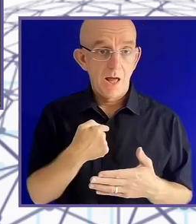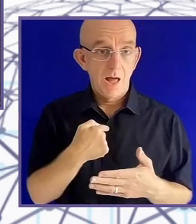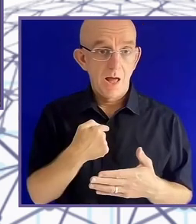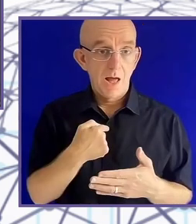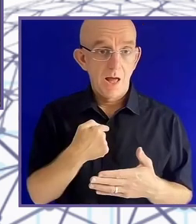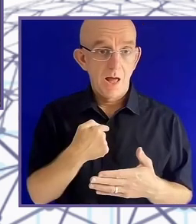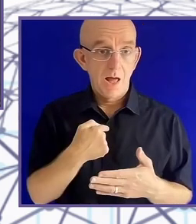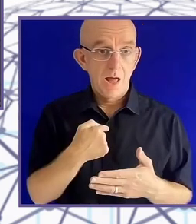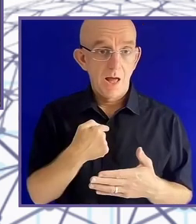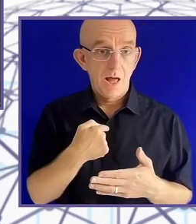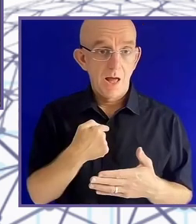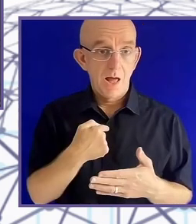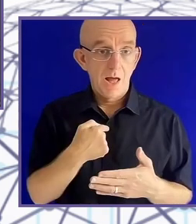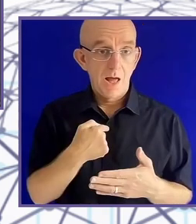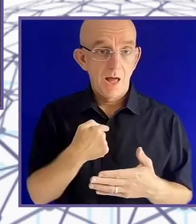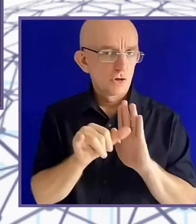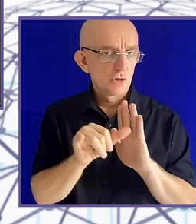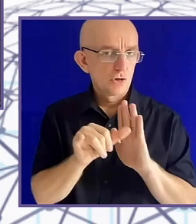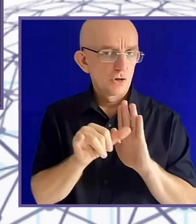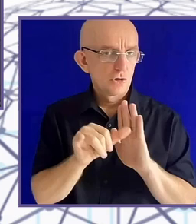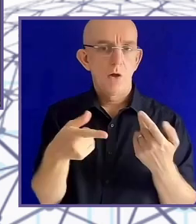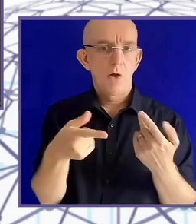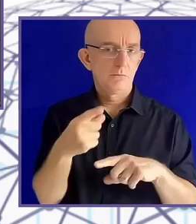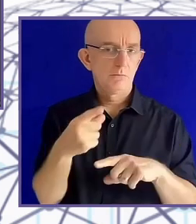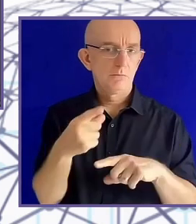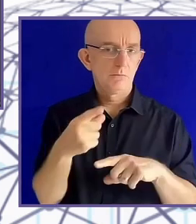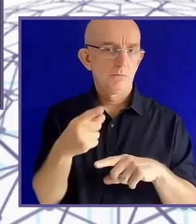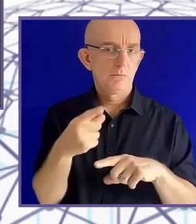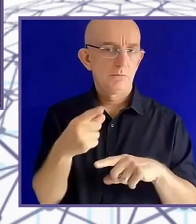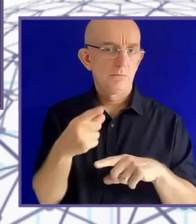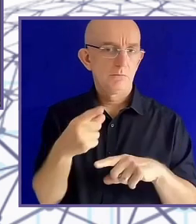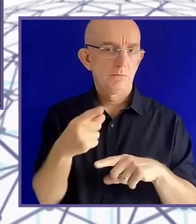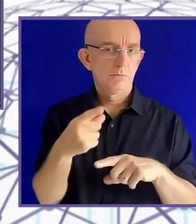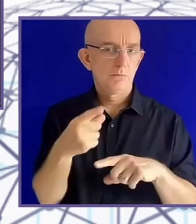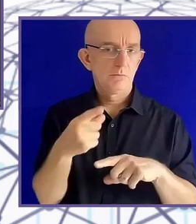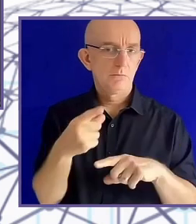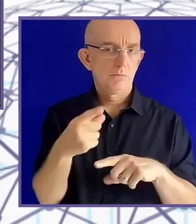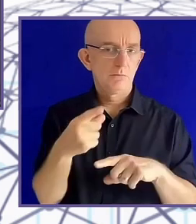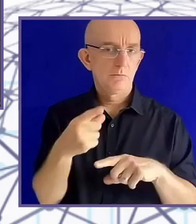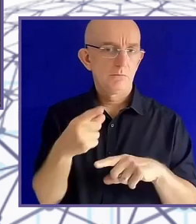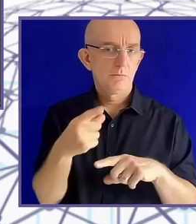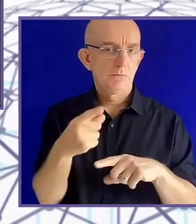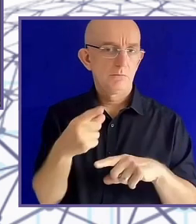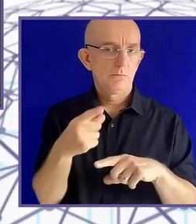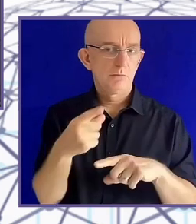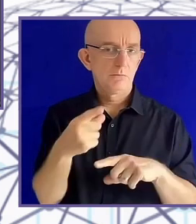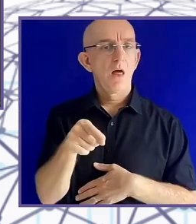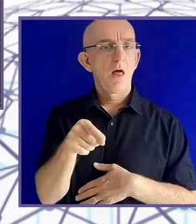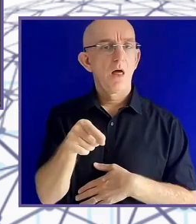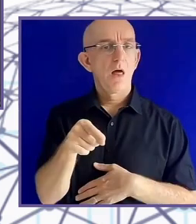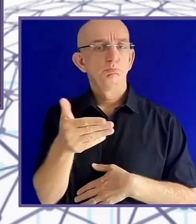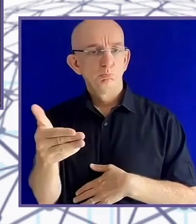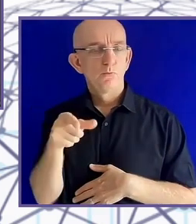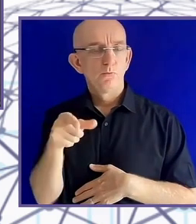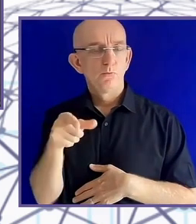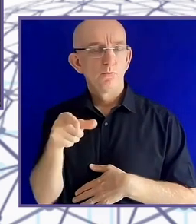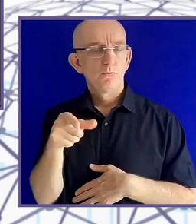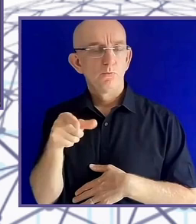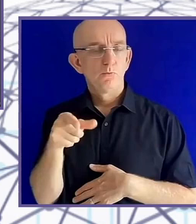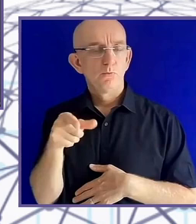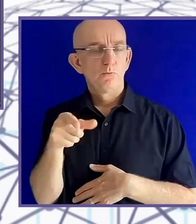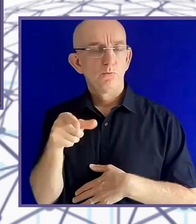And we have Julia moving incredibly slowly on a treadmill, right? And what we learned was that basically the